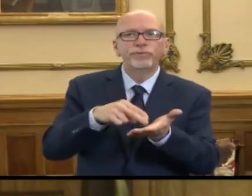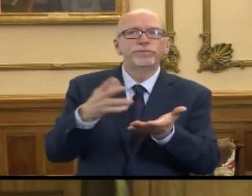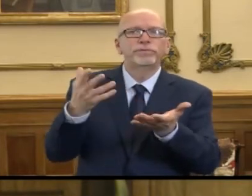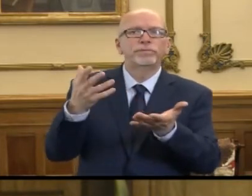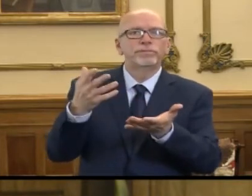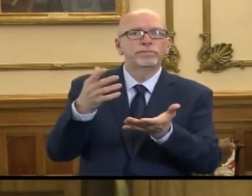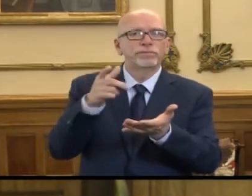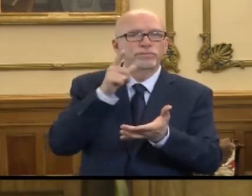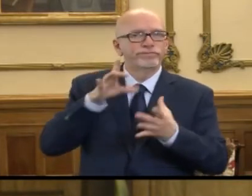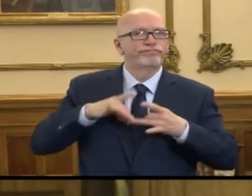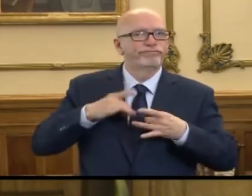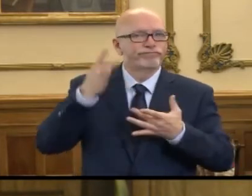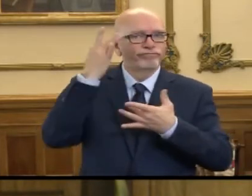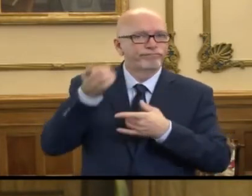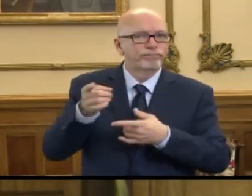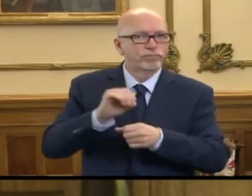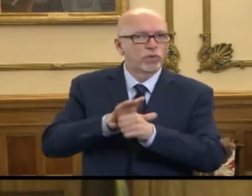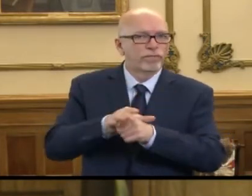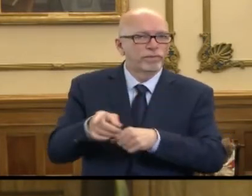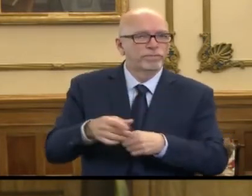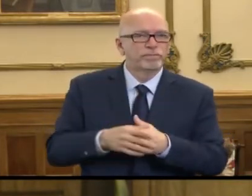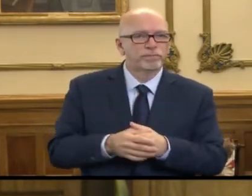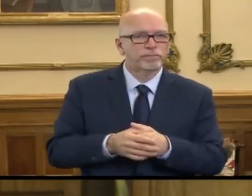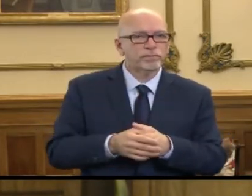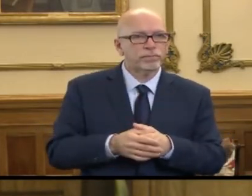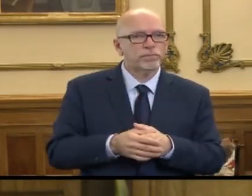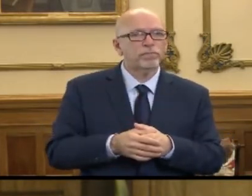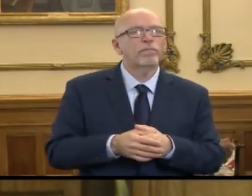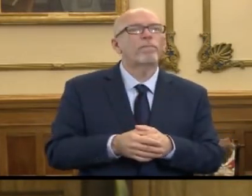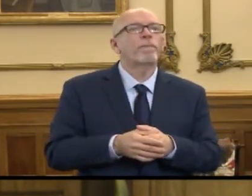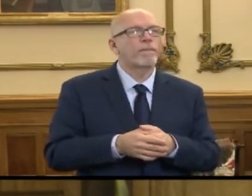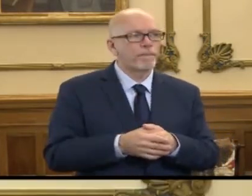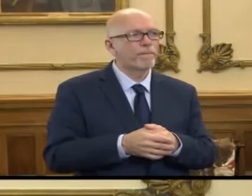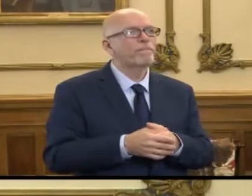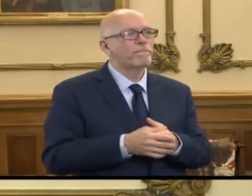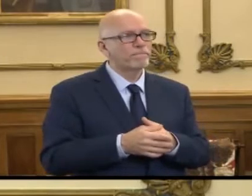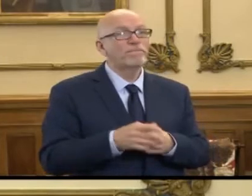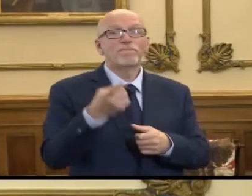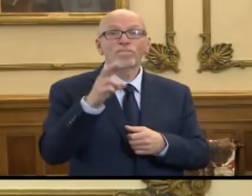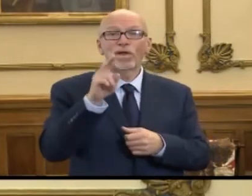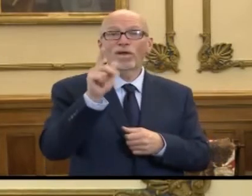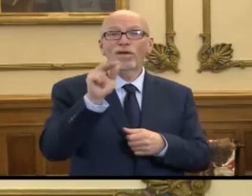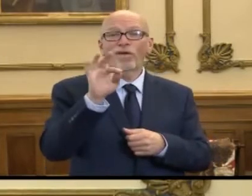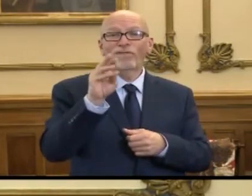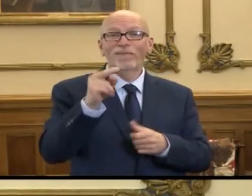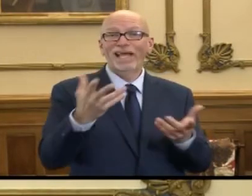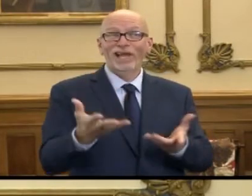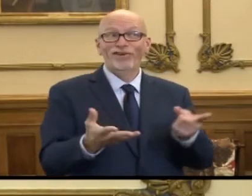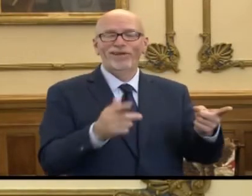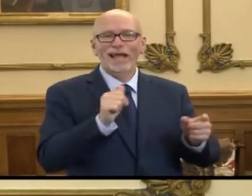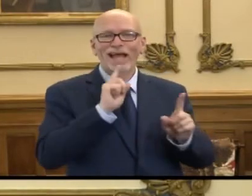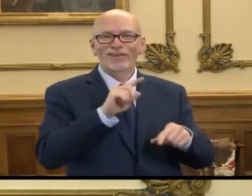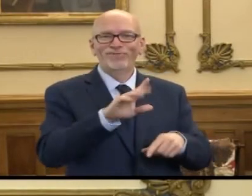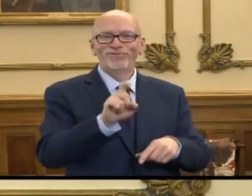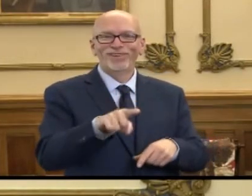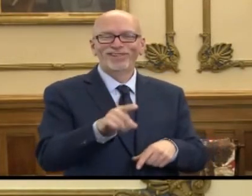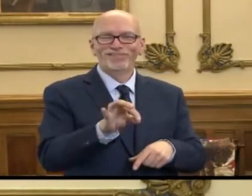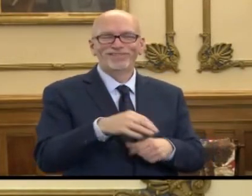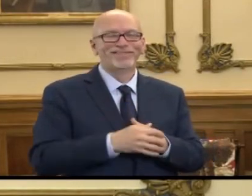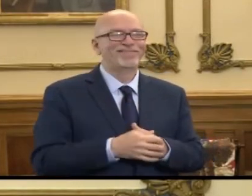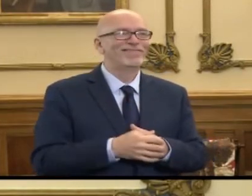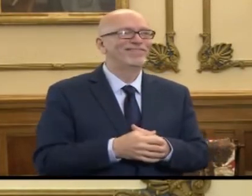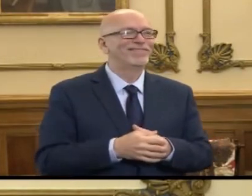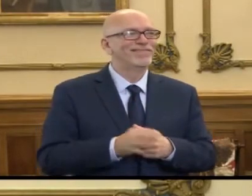who have contracted COVID-19? So the good Dr. Kaufman is at the podium. Well, I'll let him answer that question for you, please.